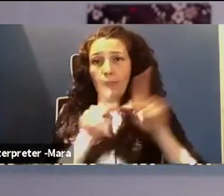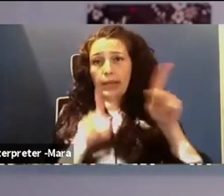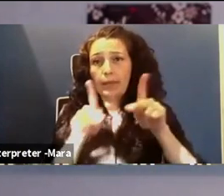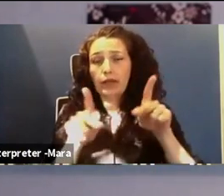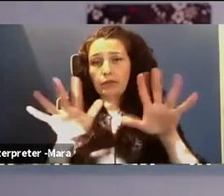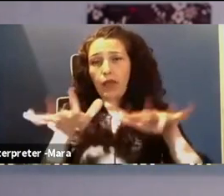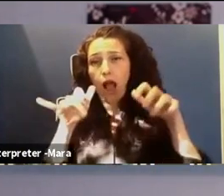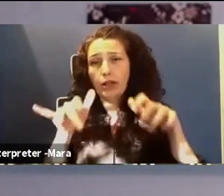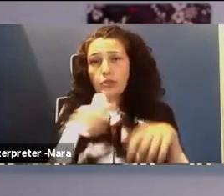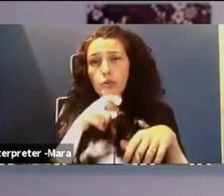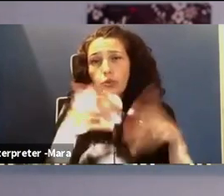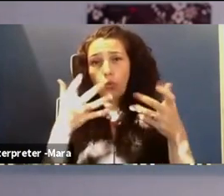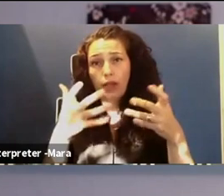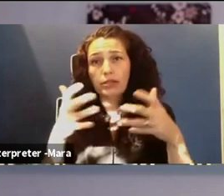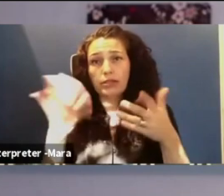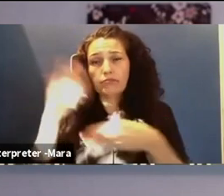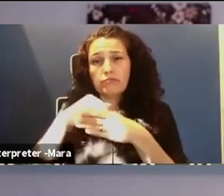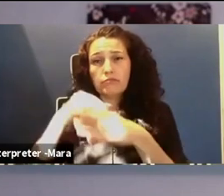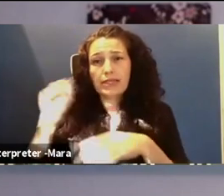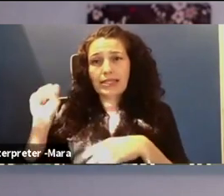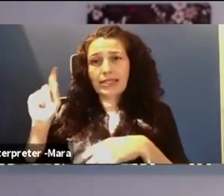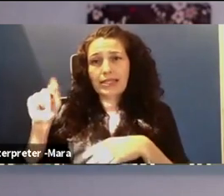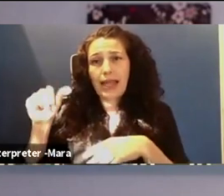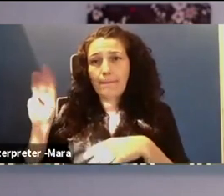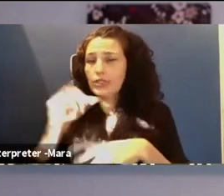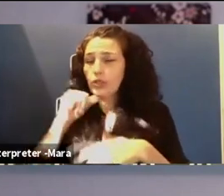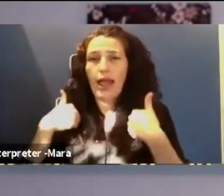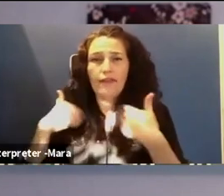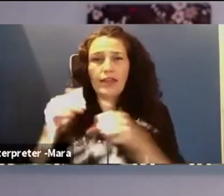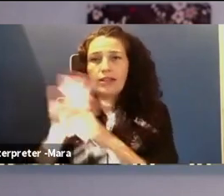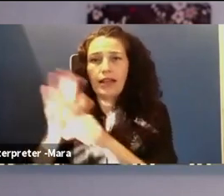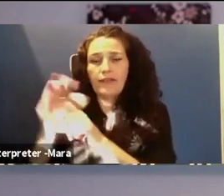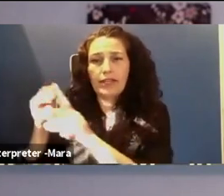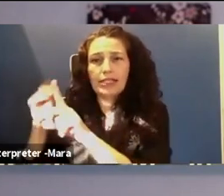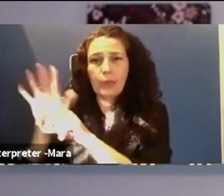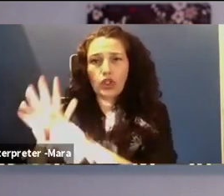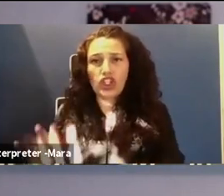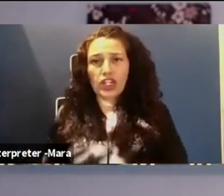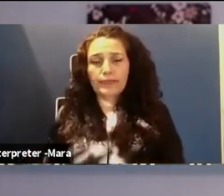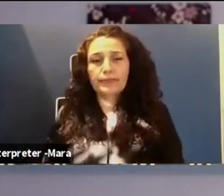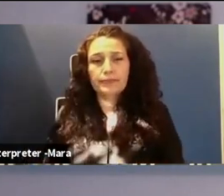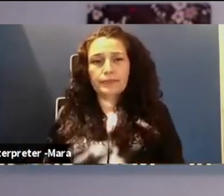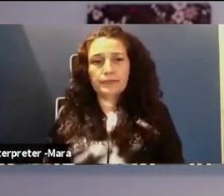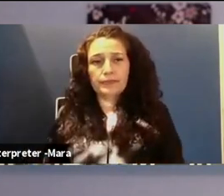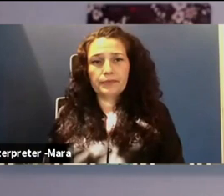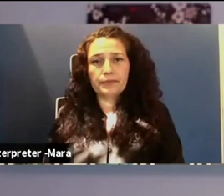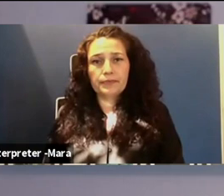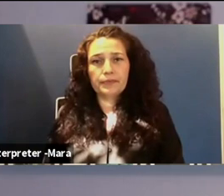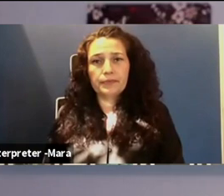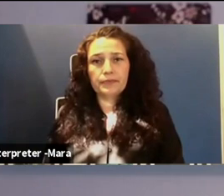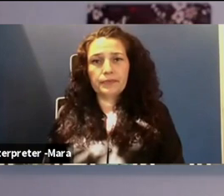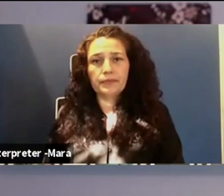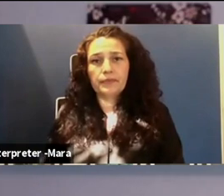who are interested in STEM, but they've had little exposure to it or don't know how to get involved. And we'll start with Dr. Grady